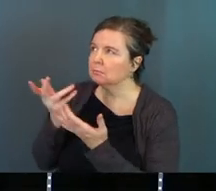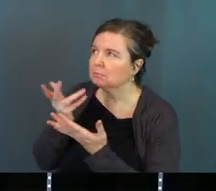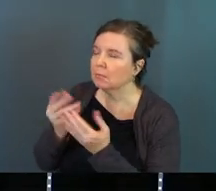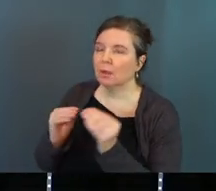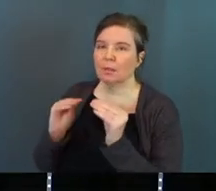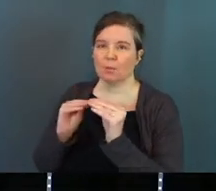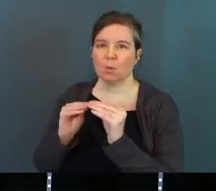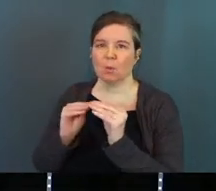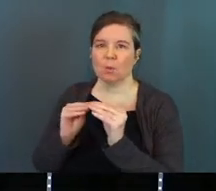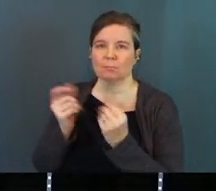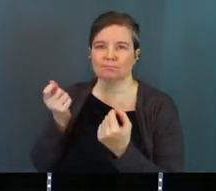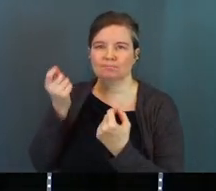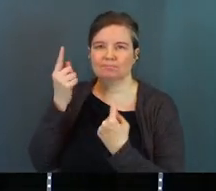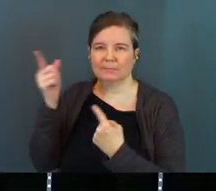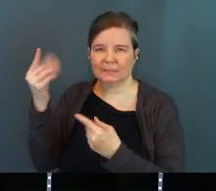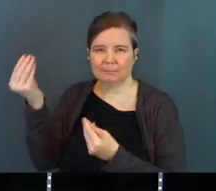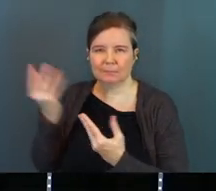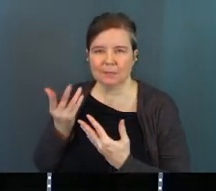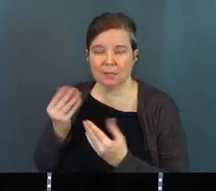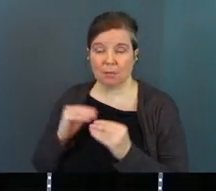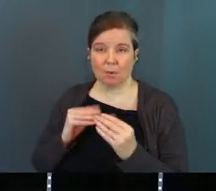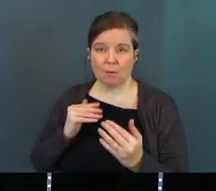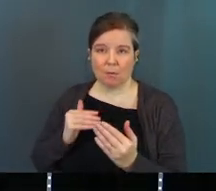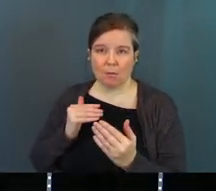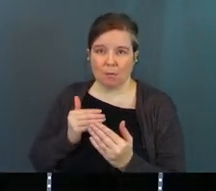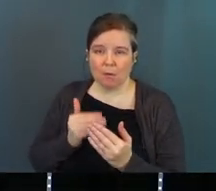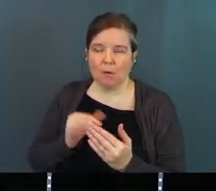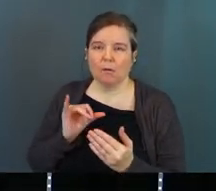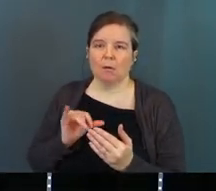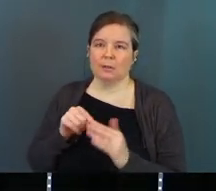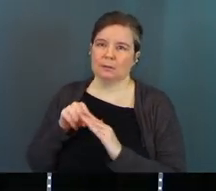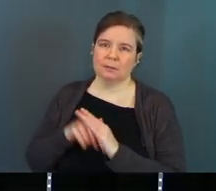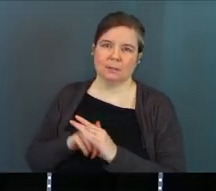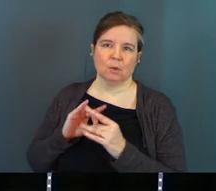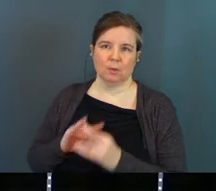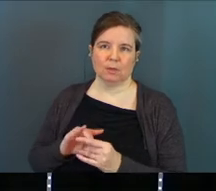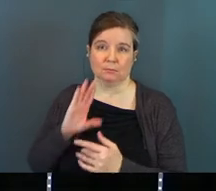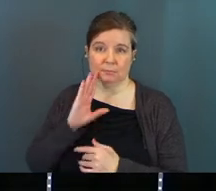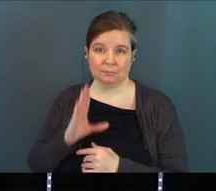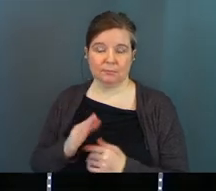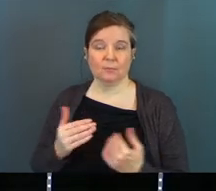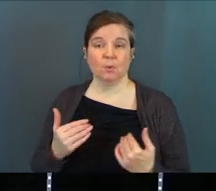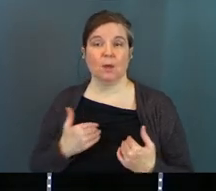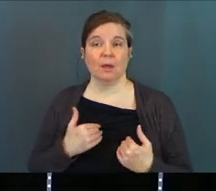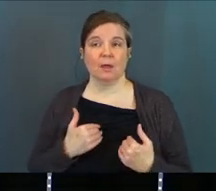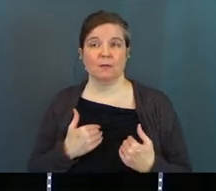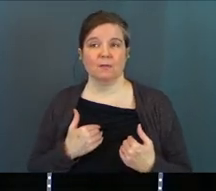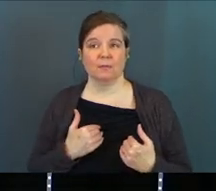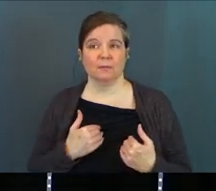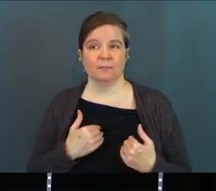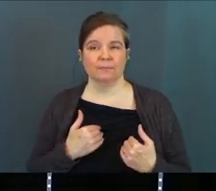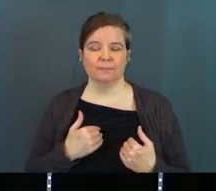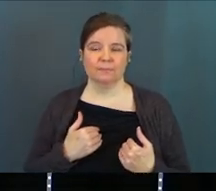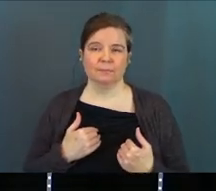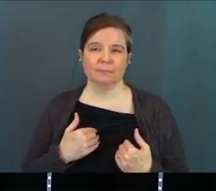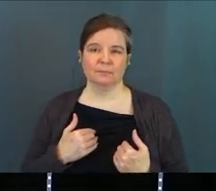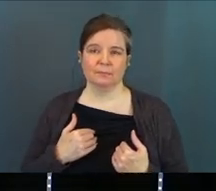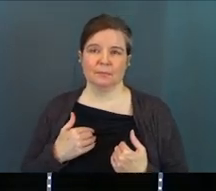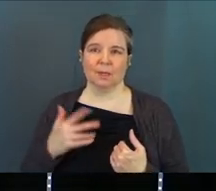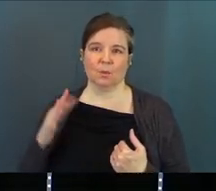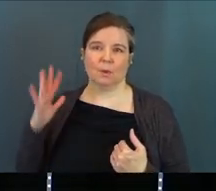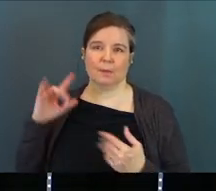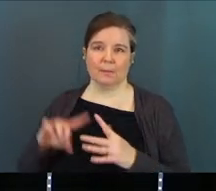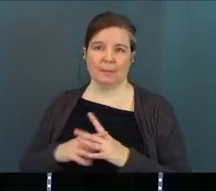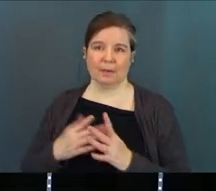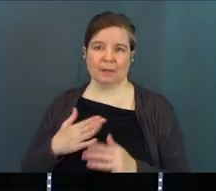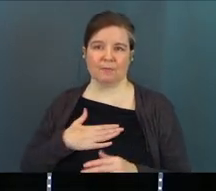the more we'll hear Him speak. The closer we'll get, the deeper that relationship will get. So I have a there's a while back